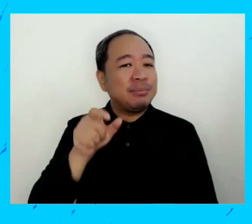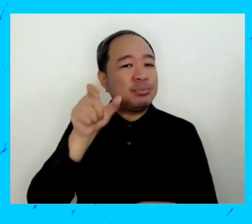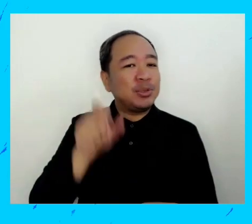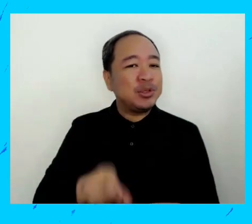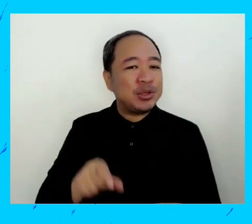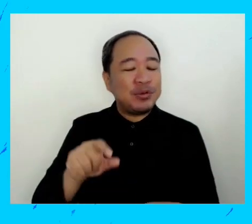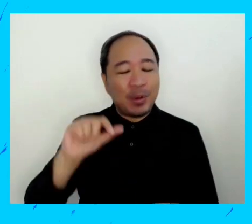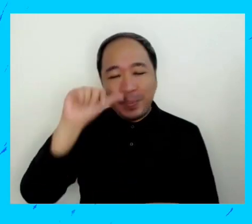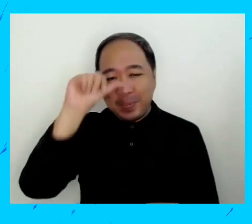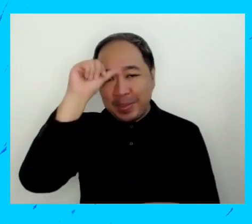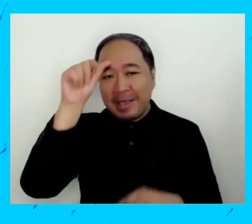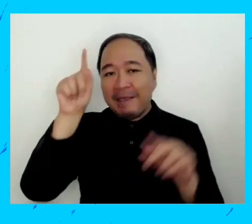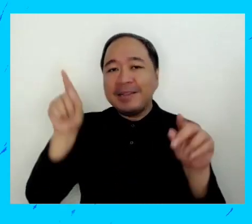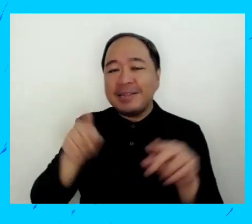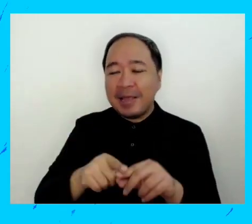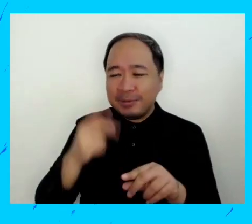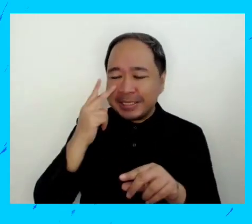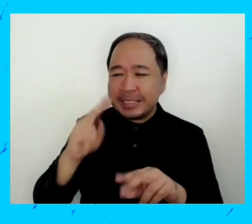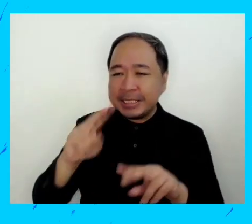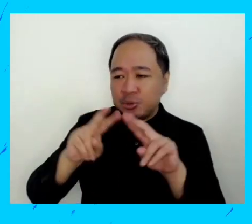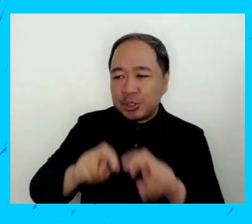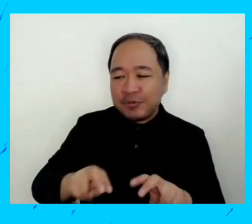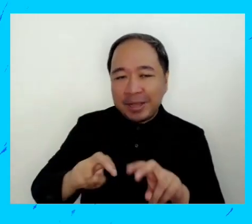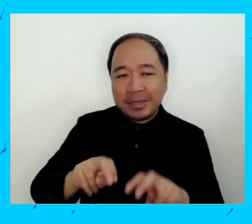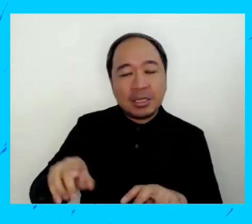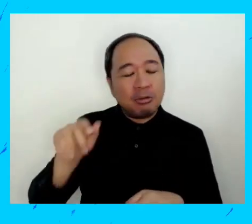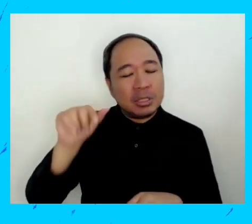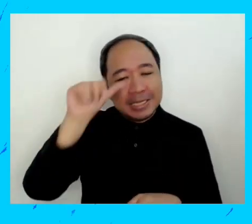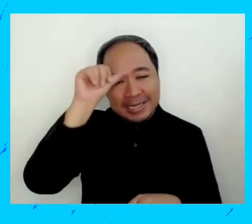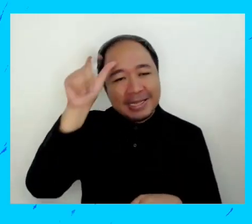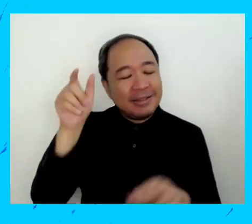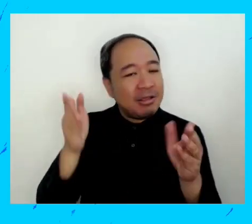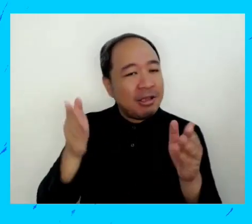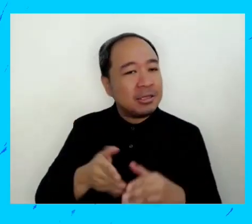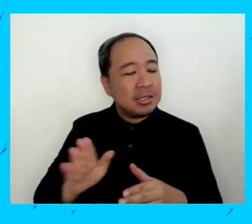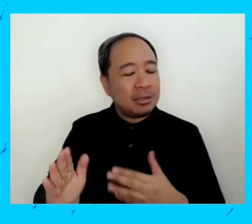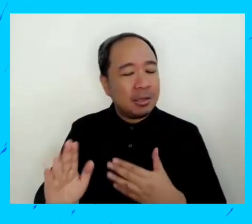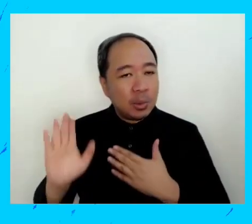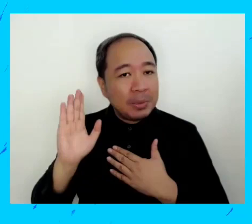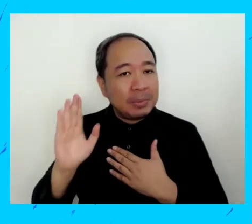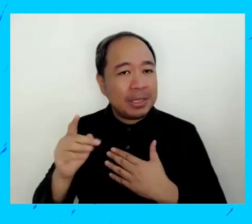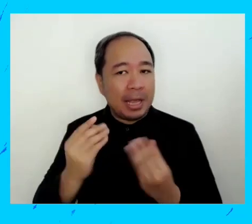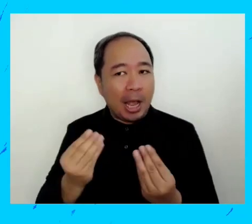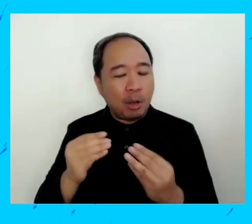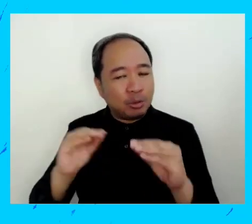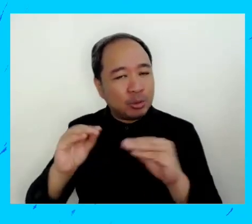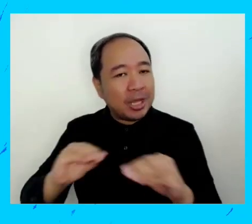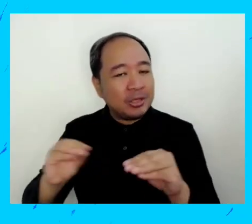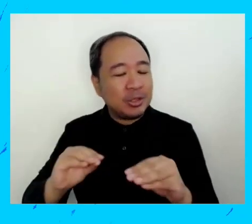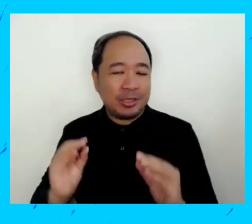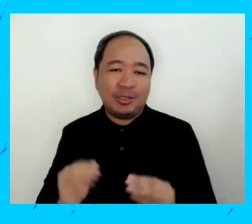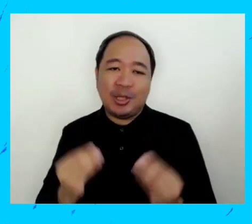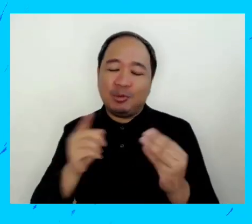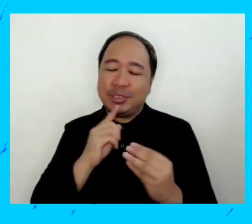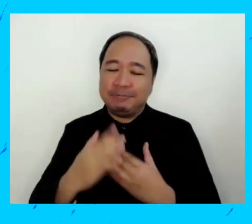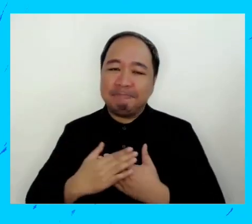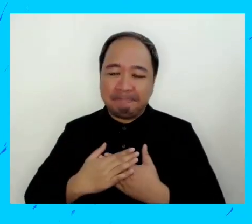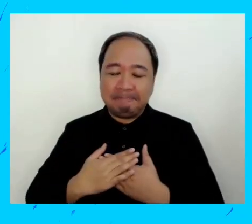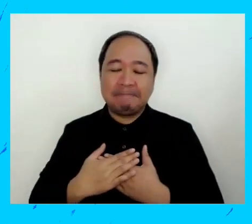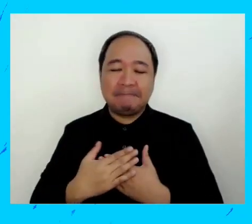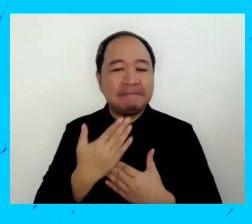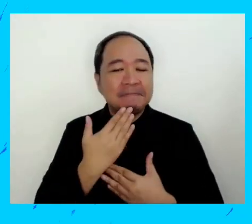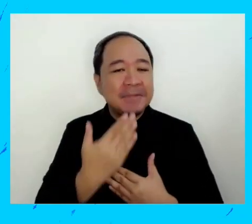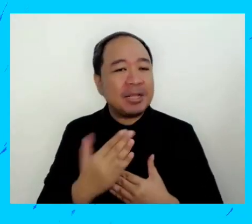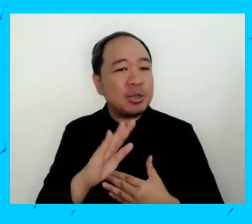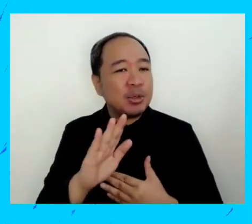is a very moment for me because I am hearing from India, I am hearing from India. is a great opportunity.